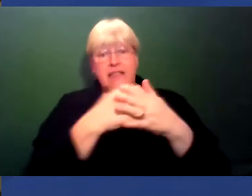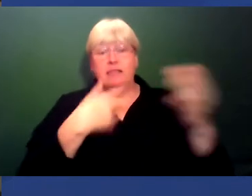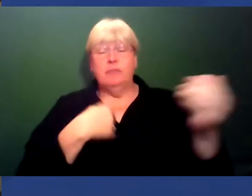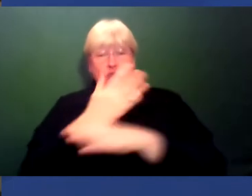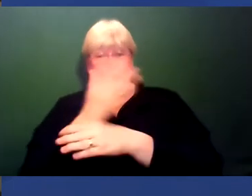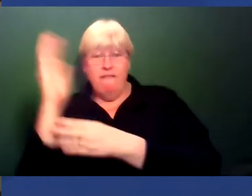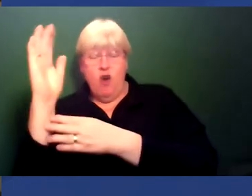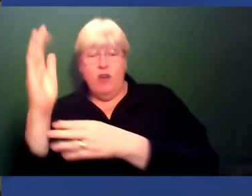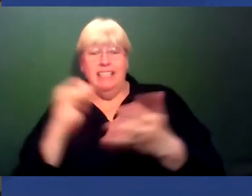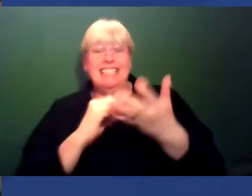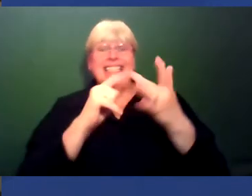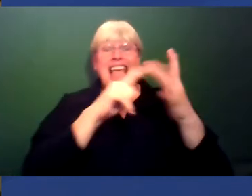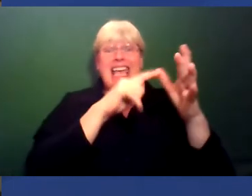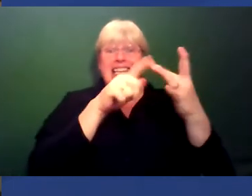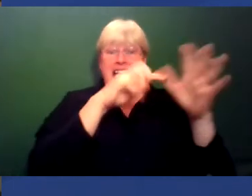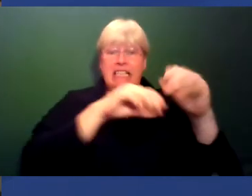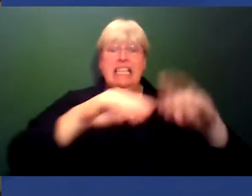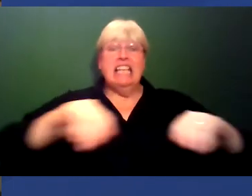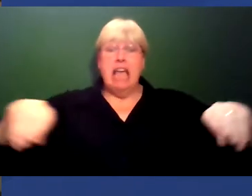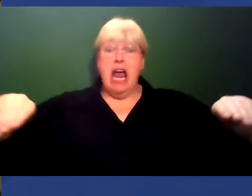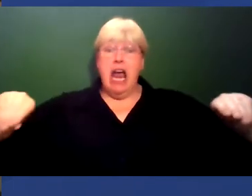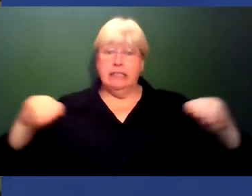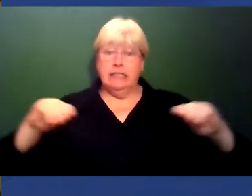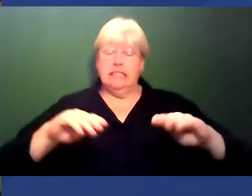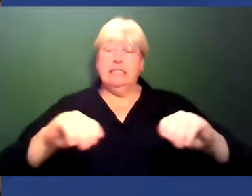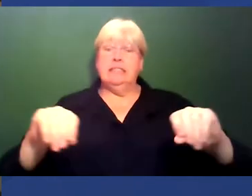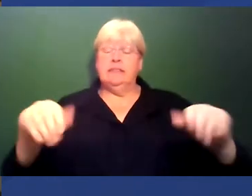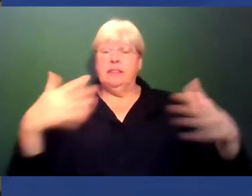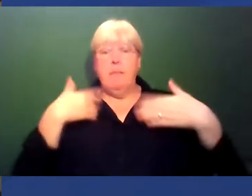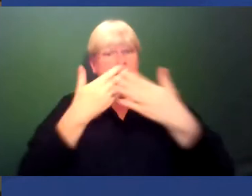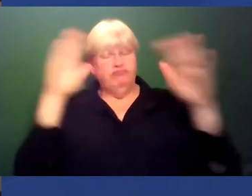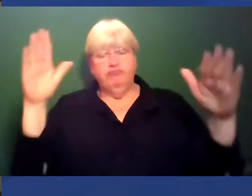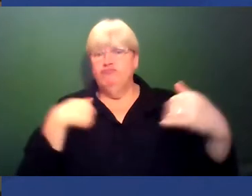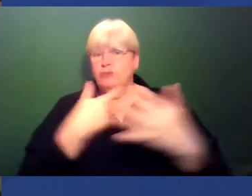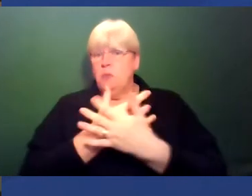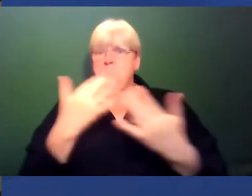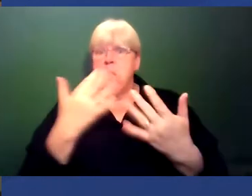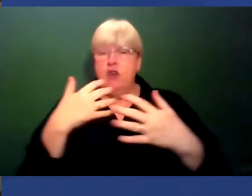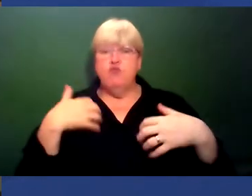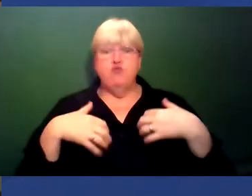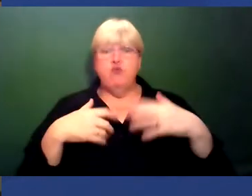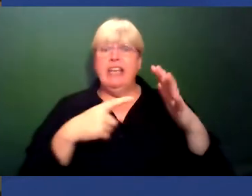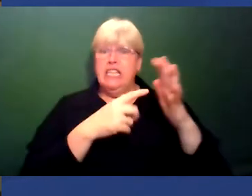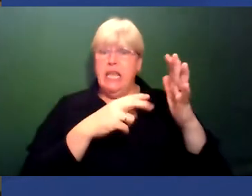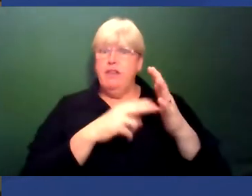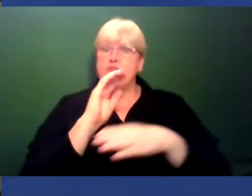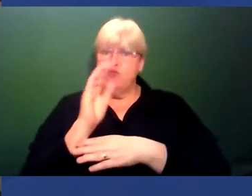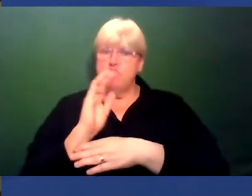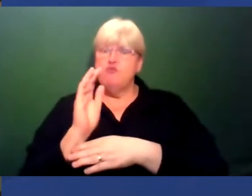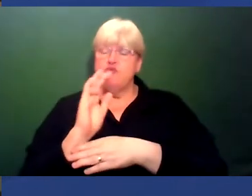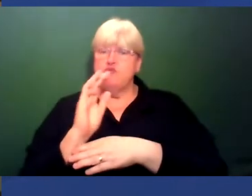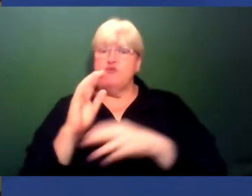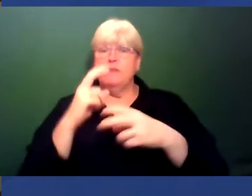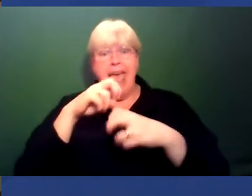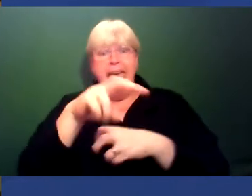Sinai Desert. Chris has also paired a number of exciting television programmes, such as Expedition